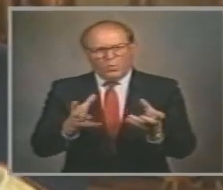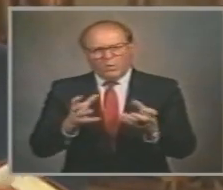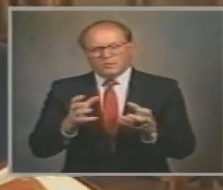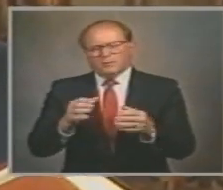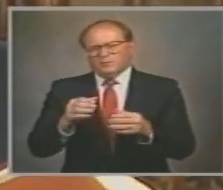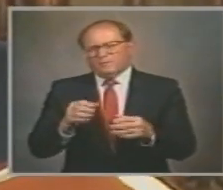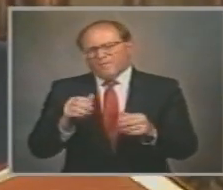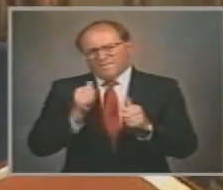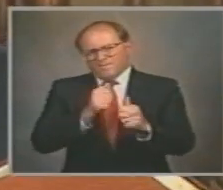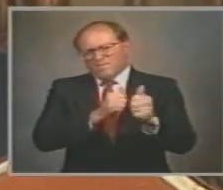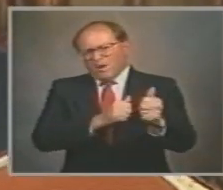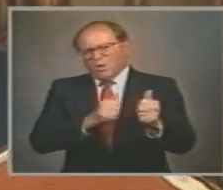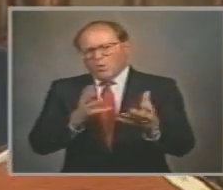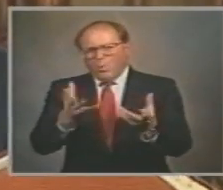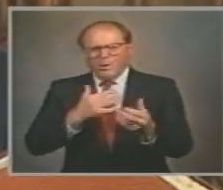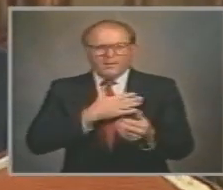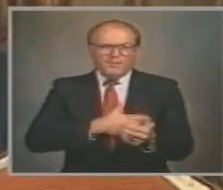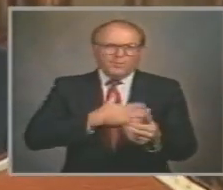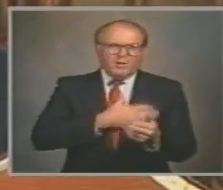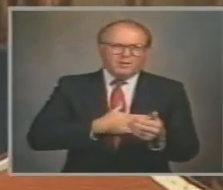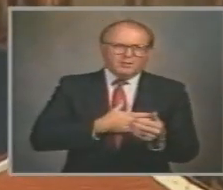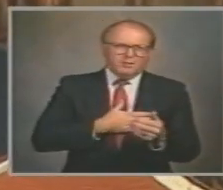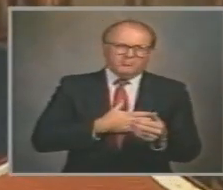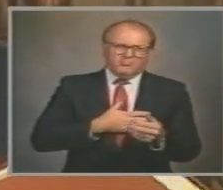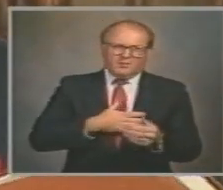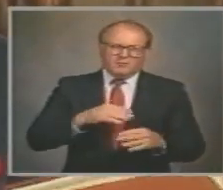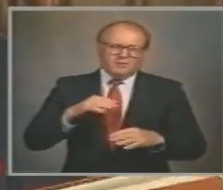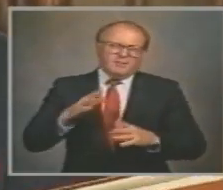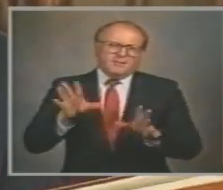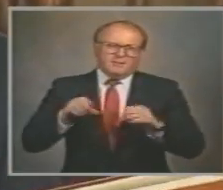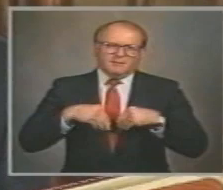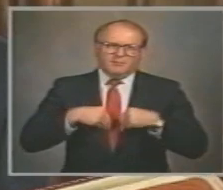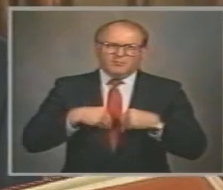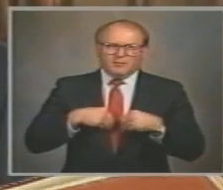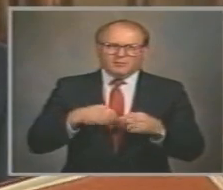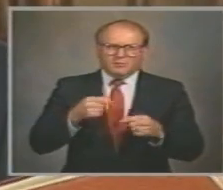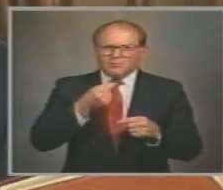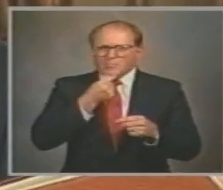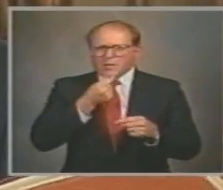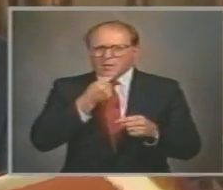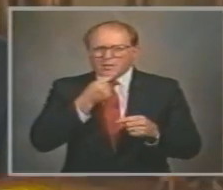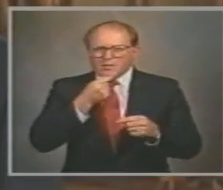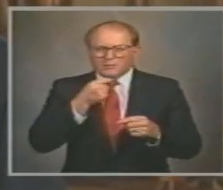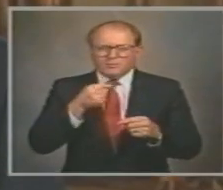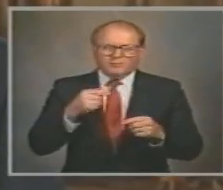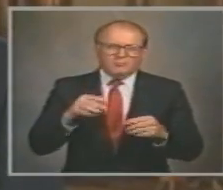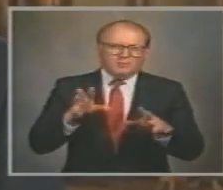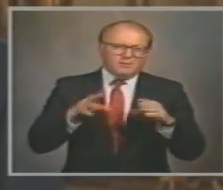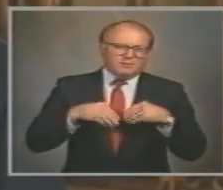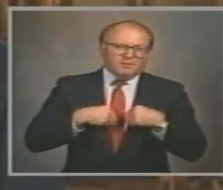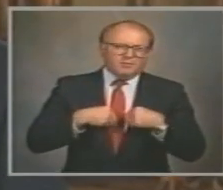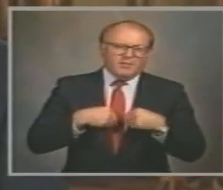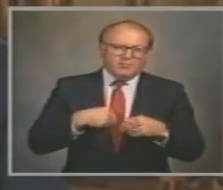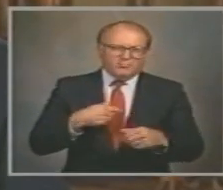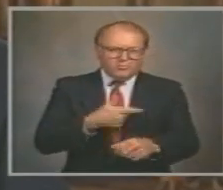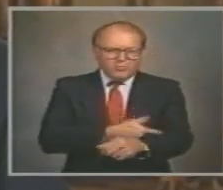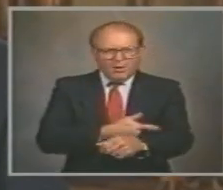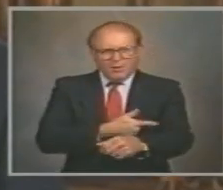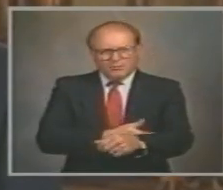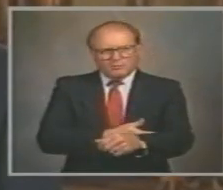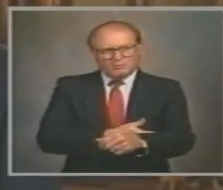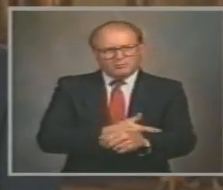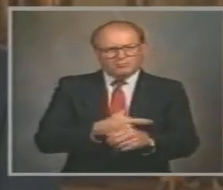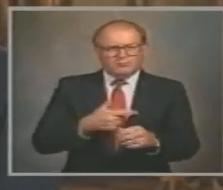pleasure embraces tolerance of homosexuality, addiction to eroticism, addiction to drugs and alcohol,